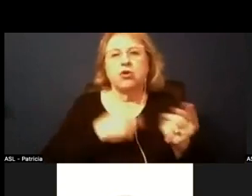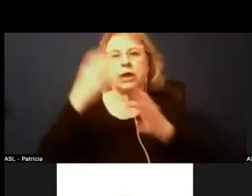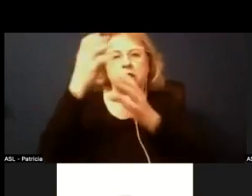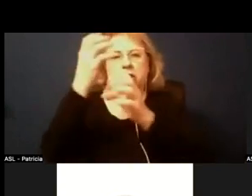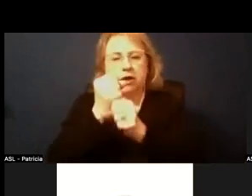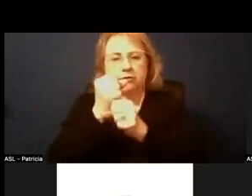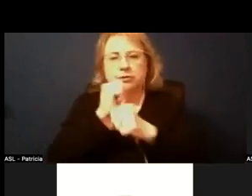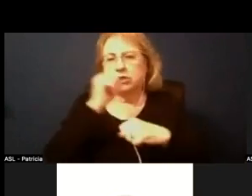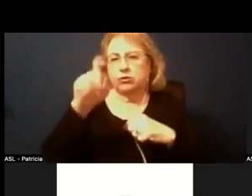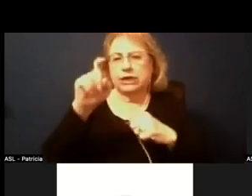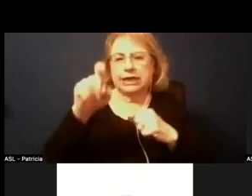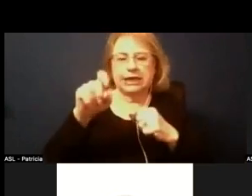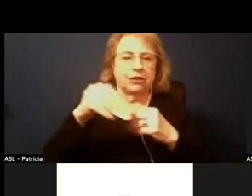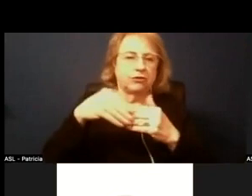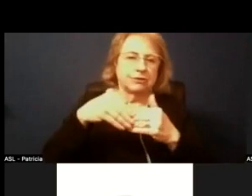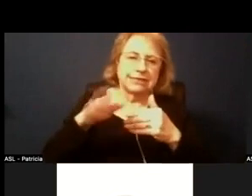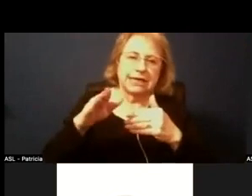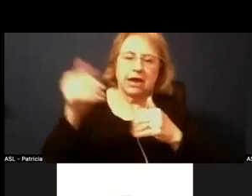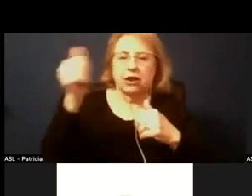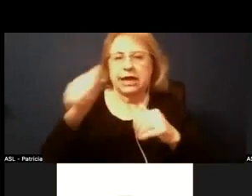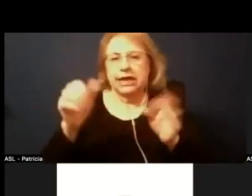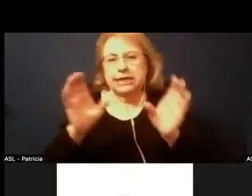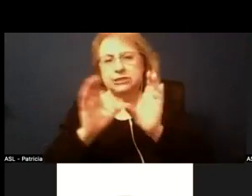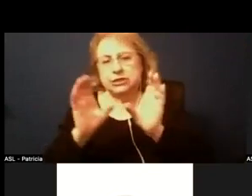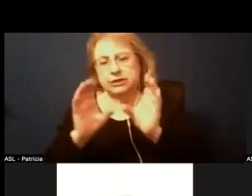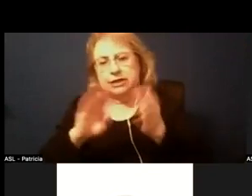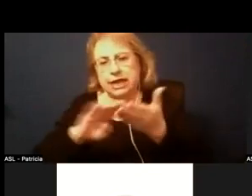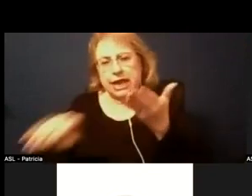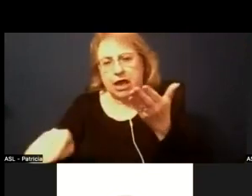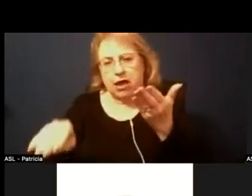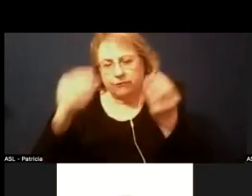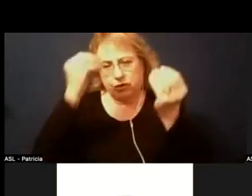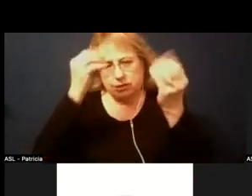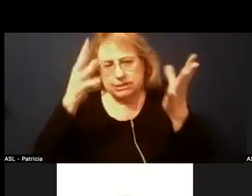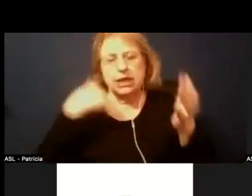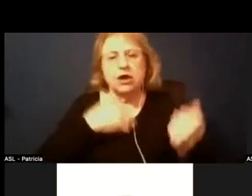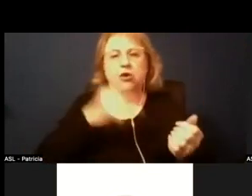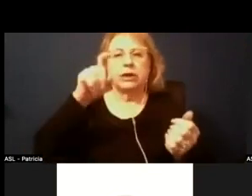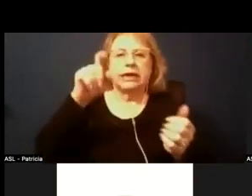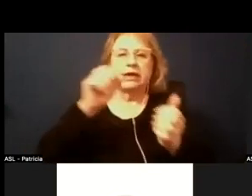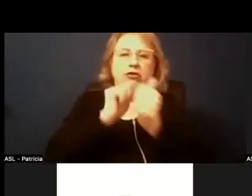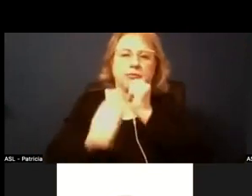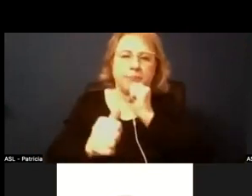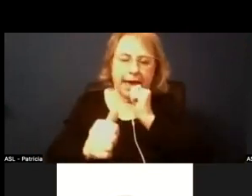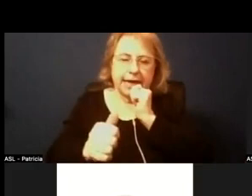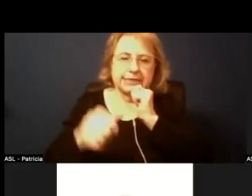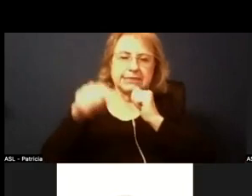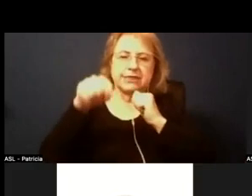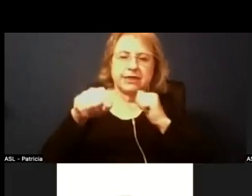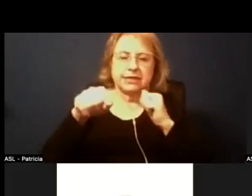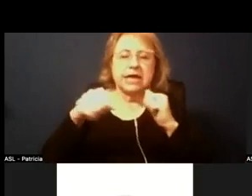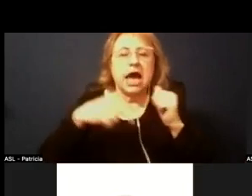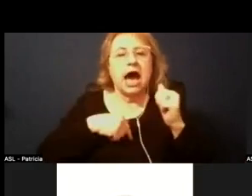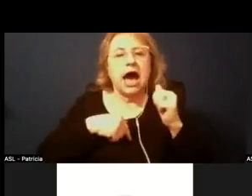not going to need to send out any certificated layoff notices however we do need to pass this resolution so i respectfully request that the board